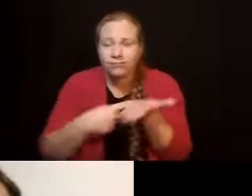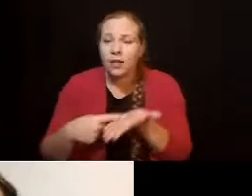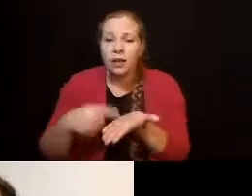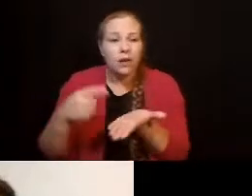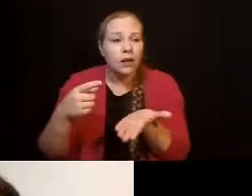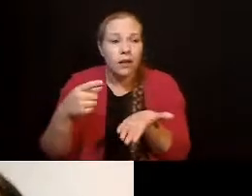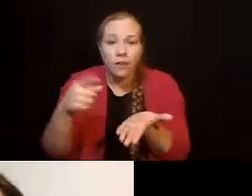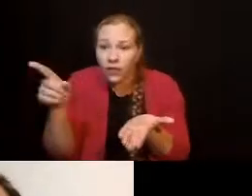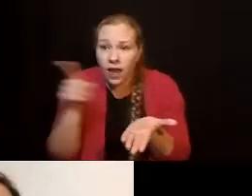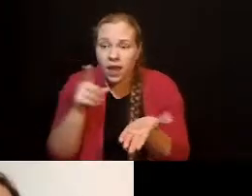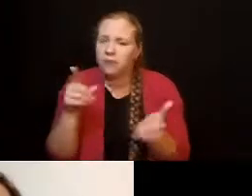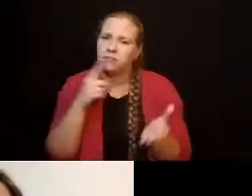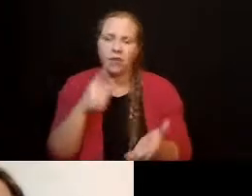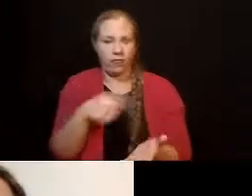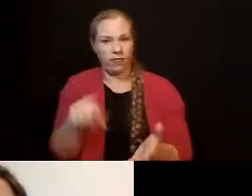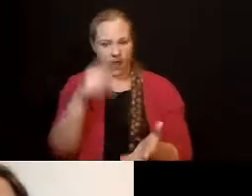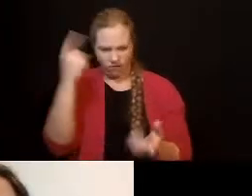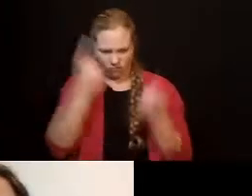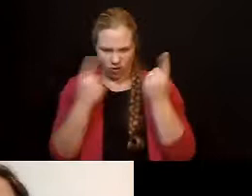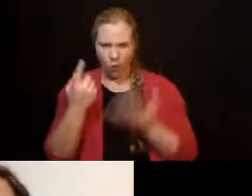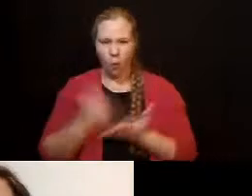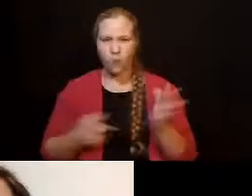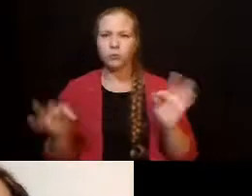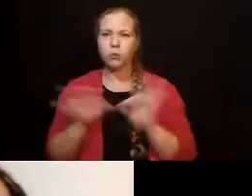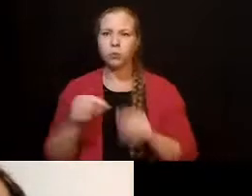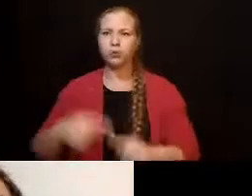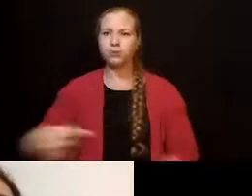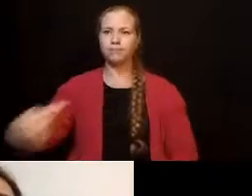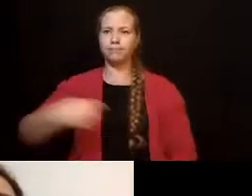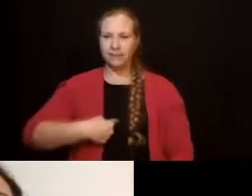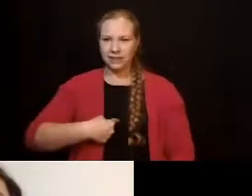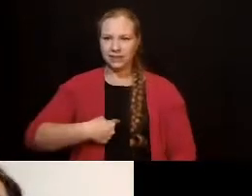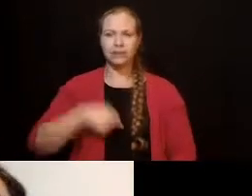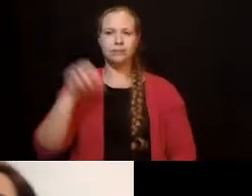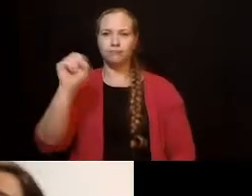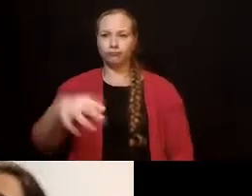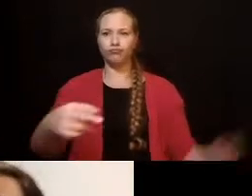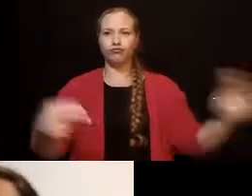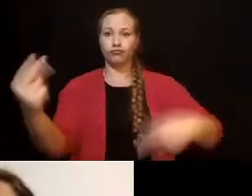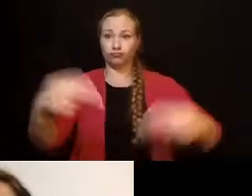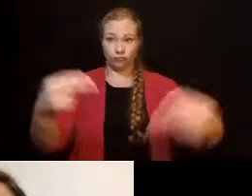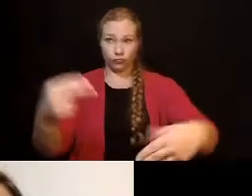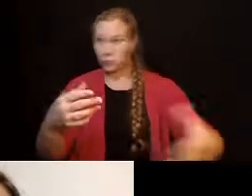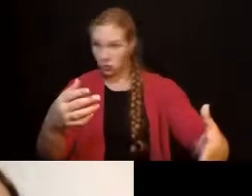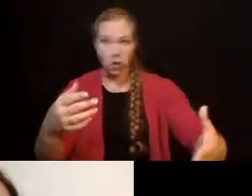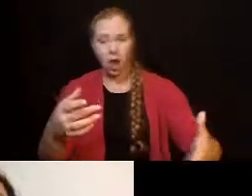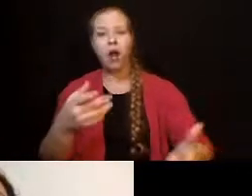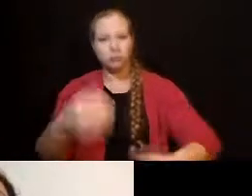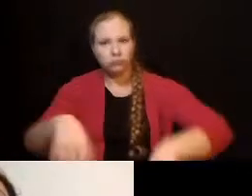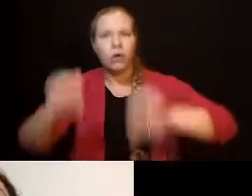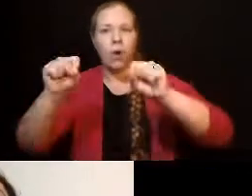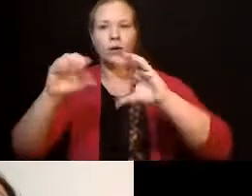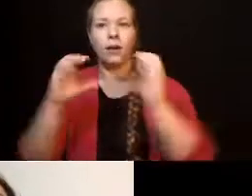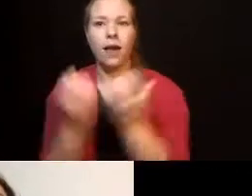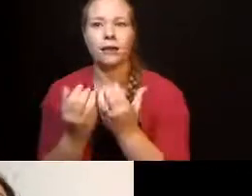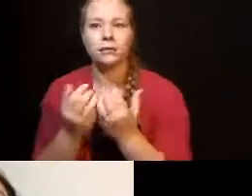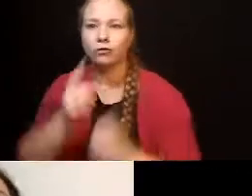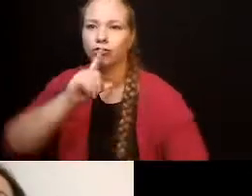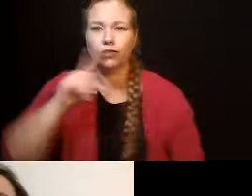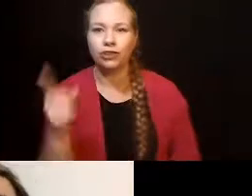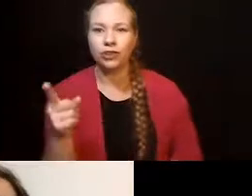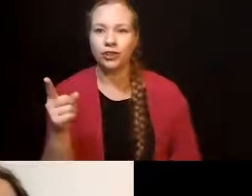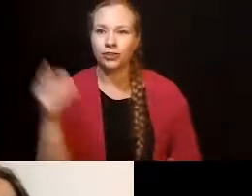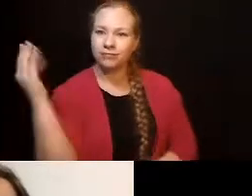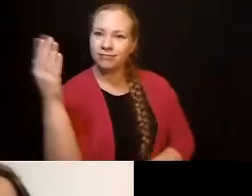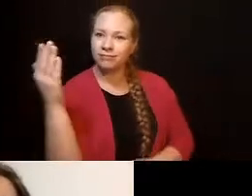open to everyone that's over the age of 18 to just jump on. If that's something that you're interested in, you can either go to the